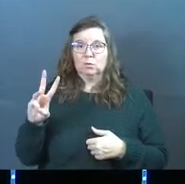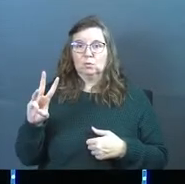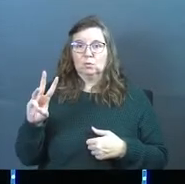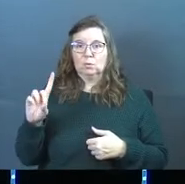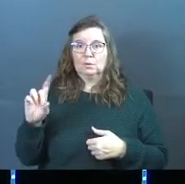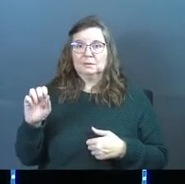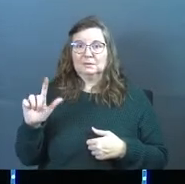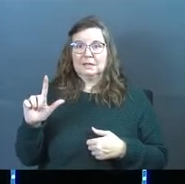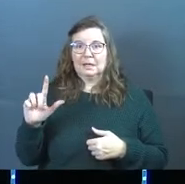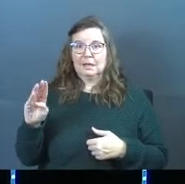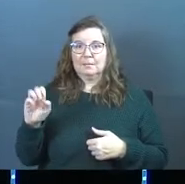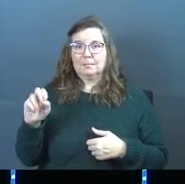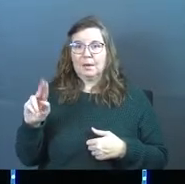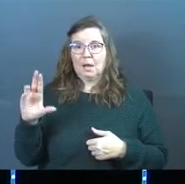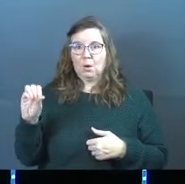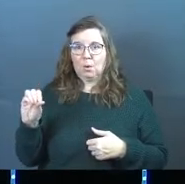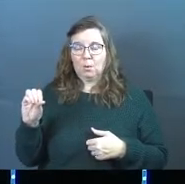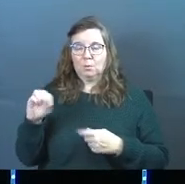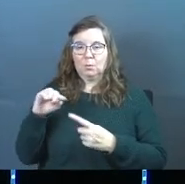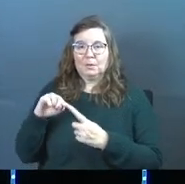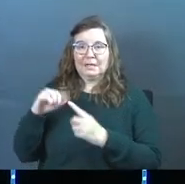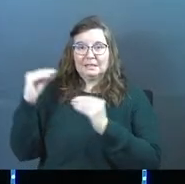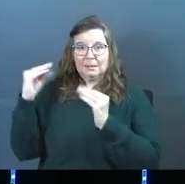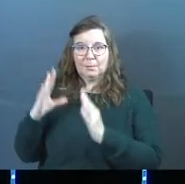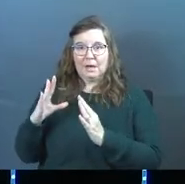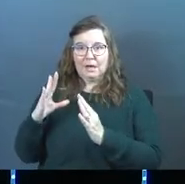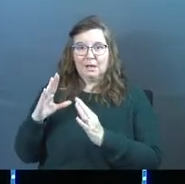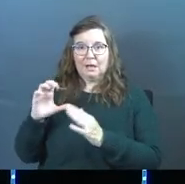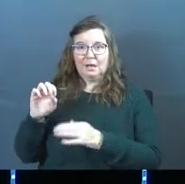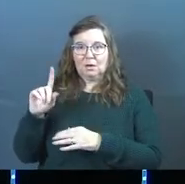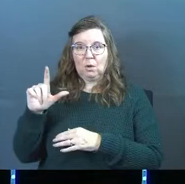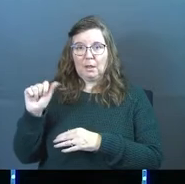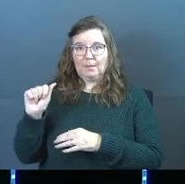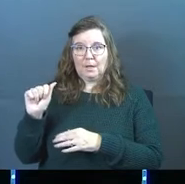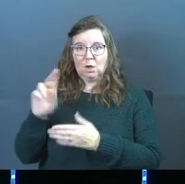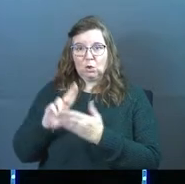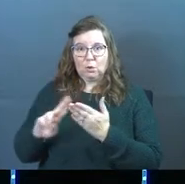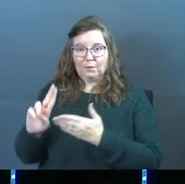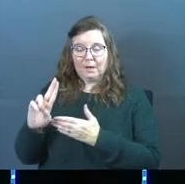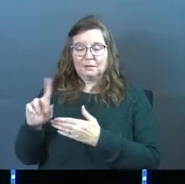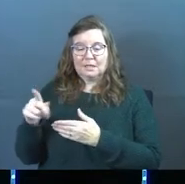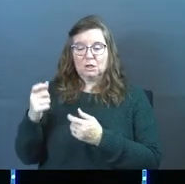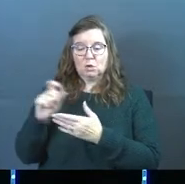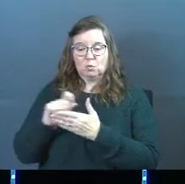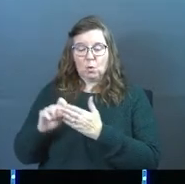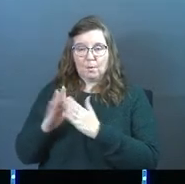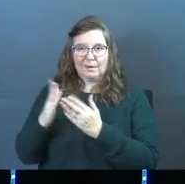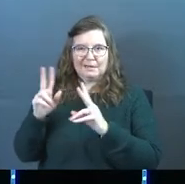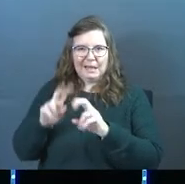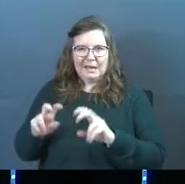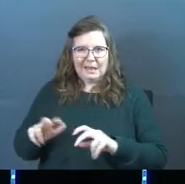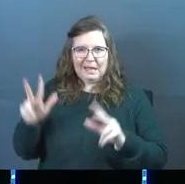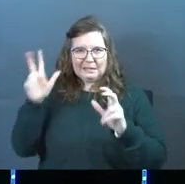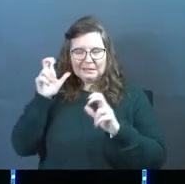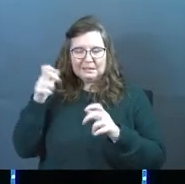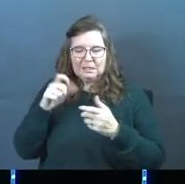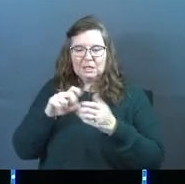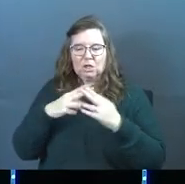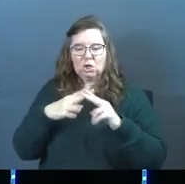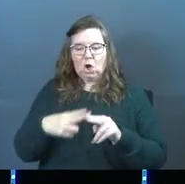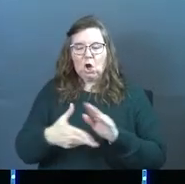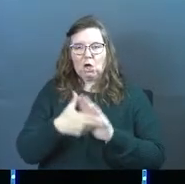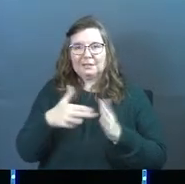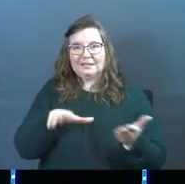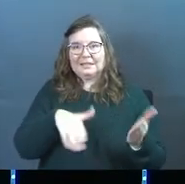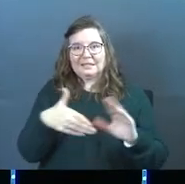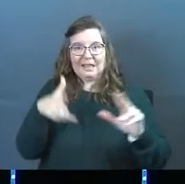he's this professor at Columbia University, secular guy, wrote a book just trying to analyze evil. He called it the death of Satan because